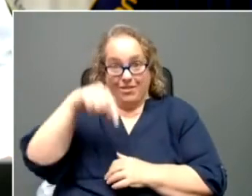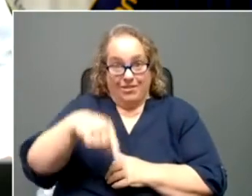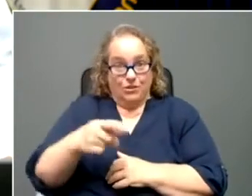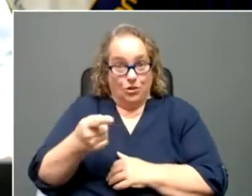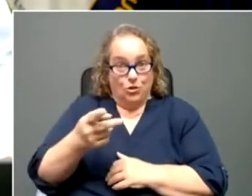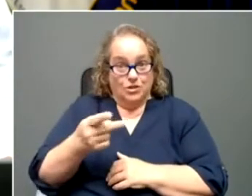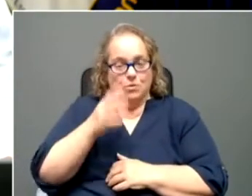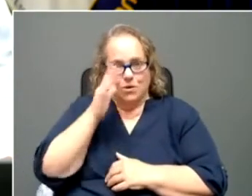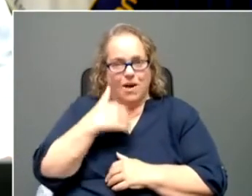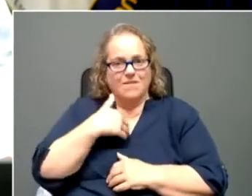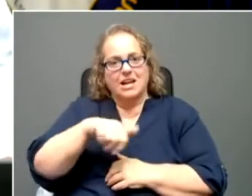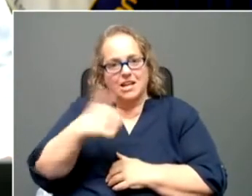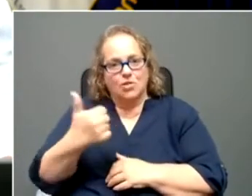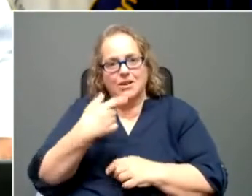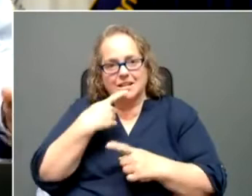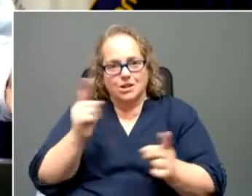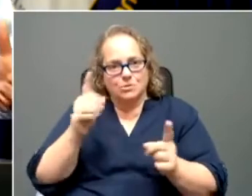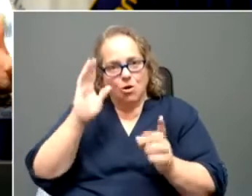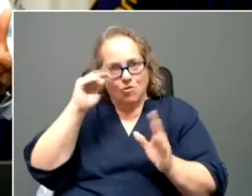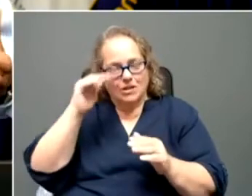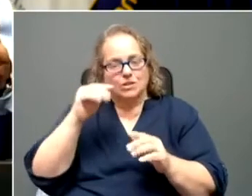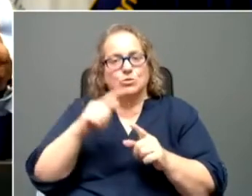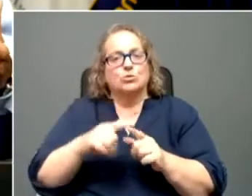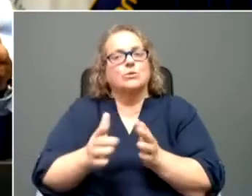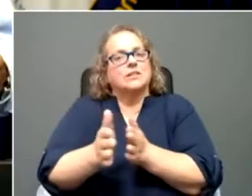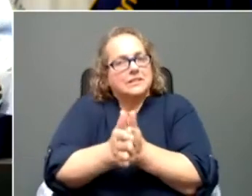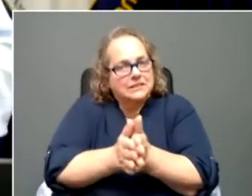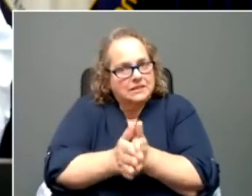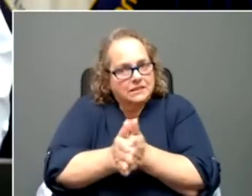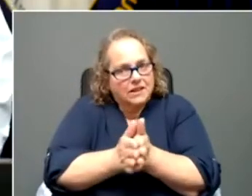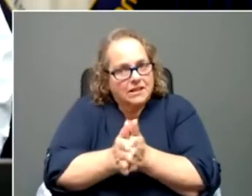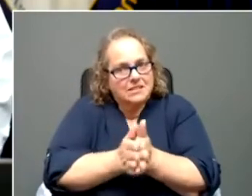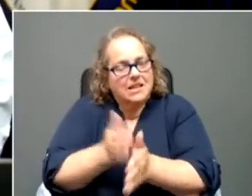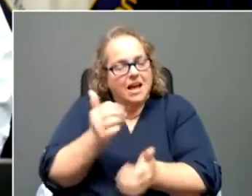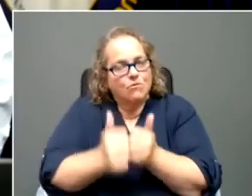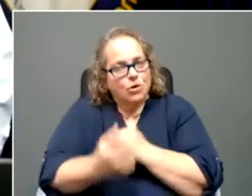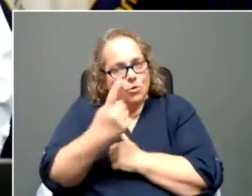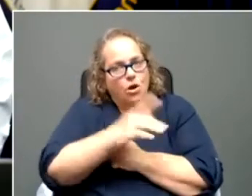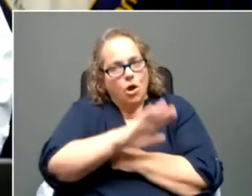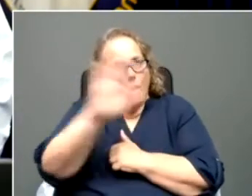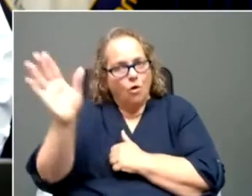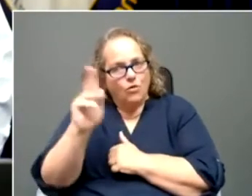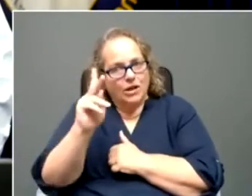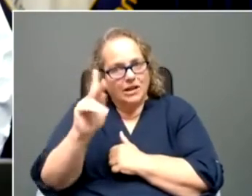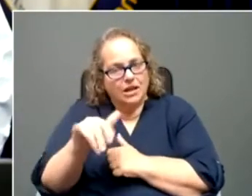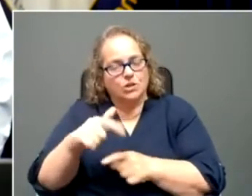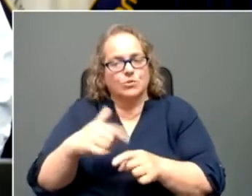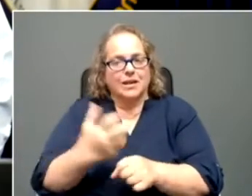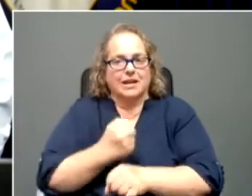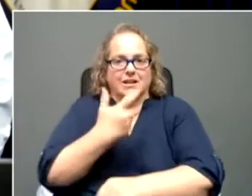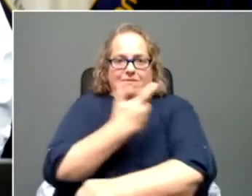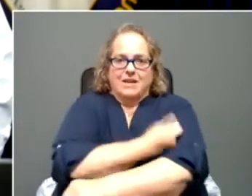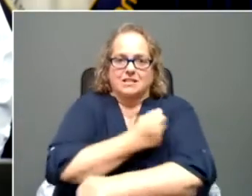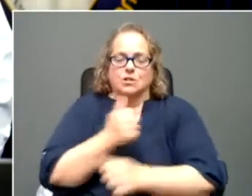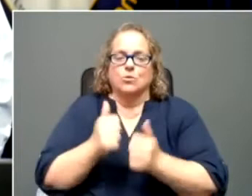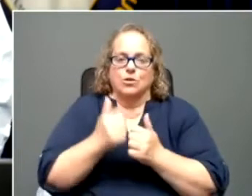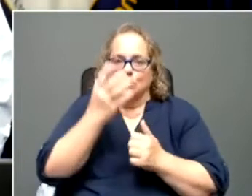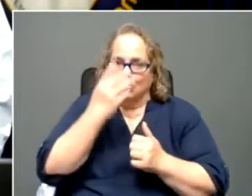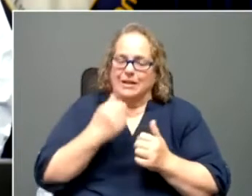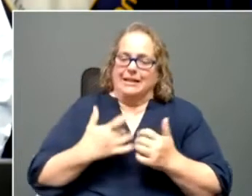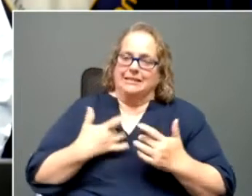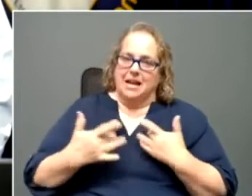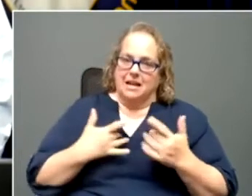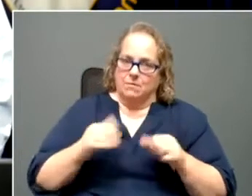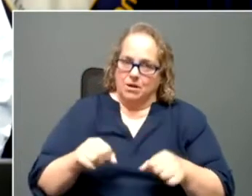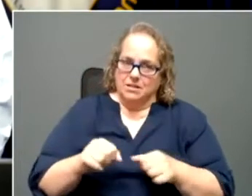another announcement that will hopefully incentivize everyone all across Kentucky to get vaccinated with some pretty exciting possibilities.